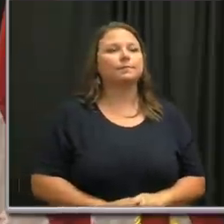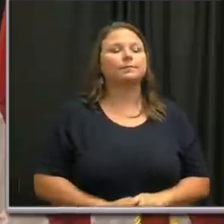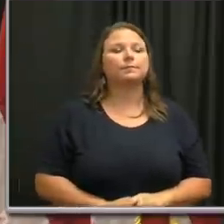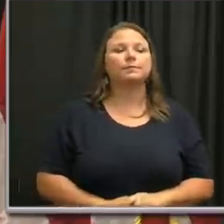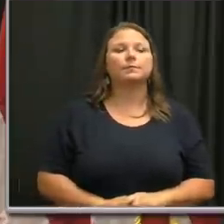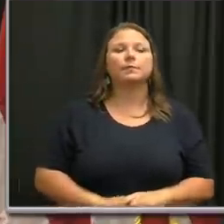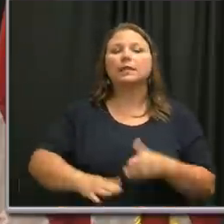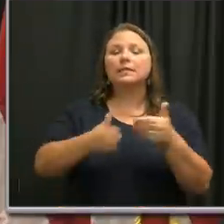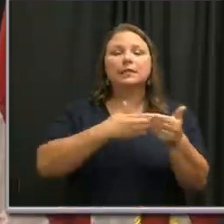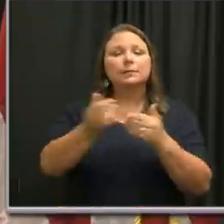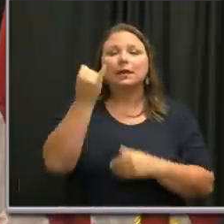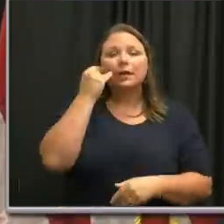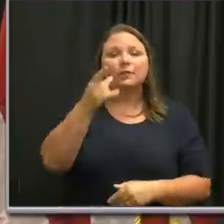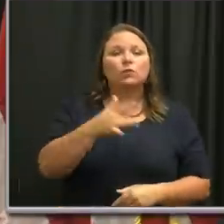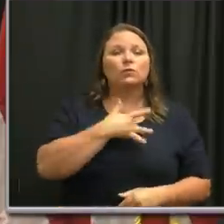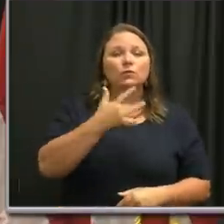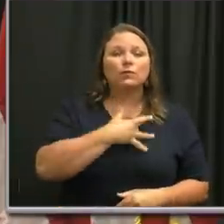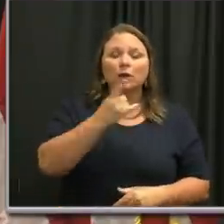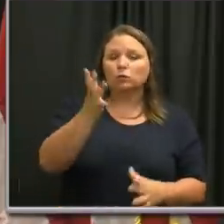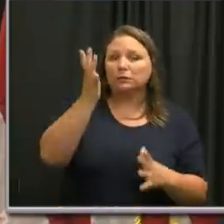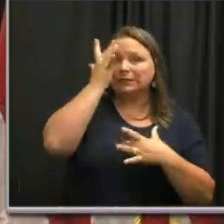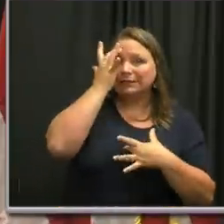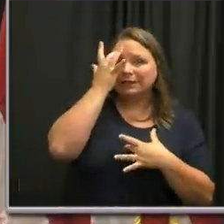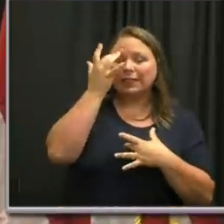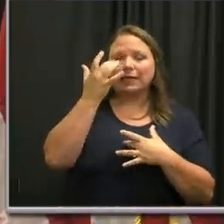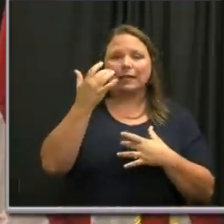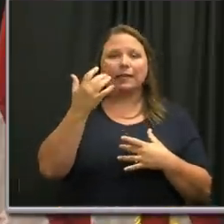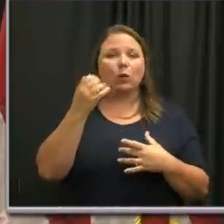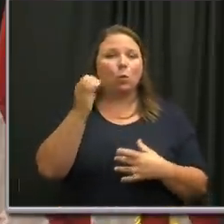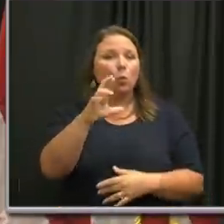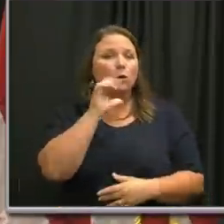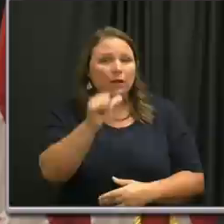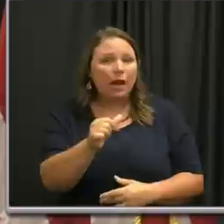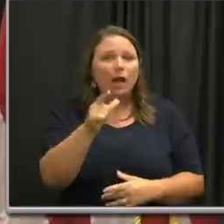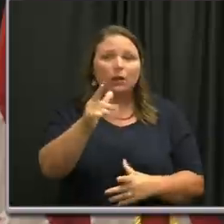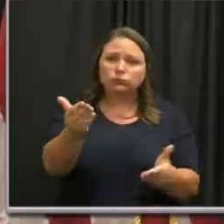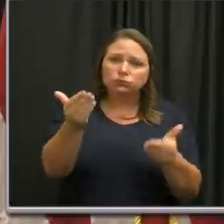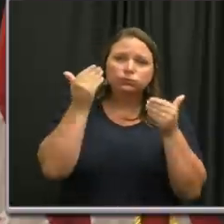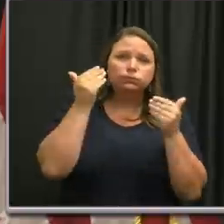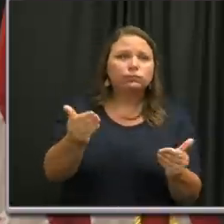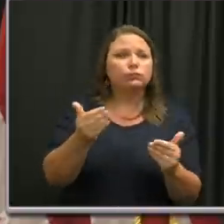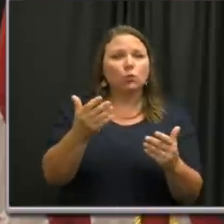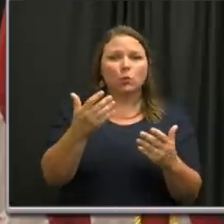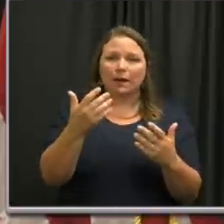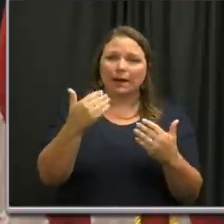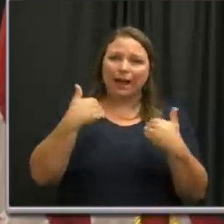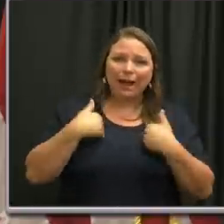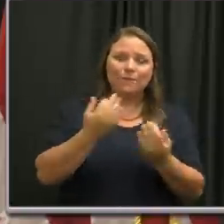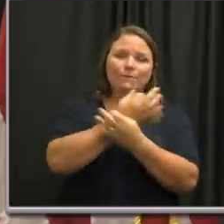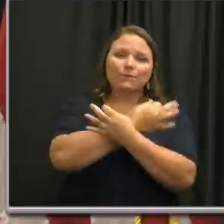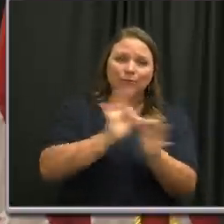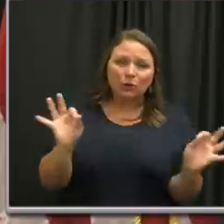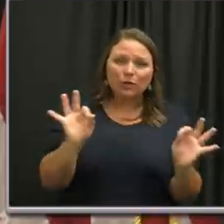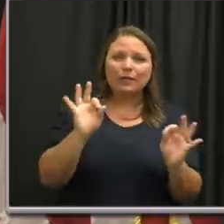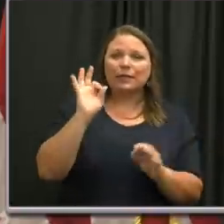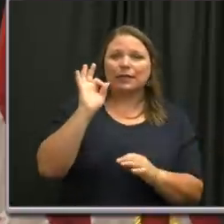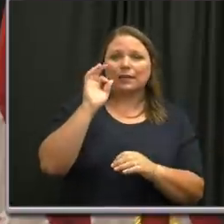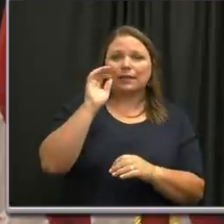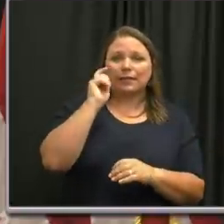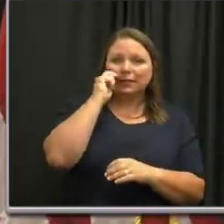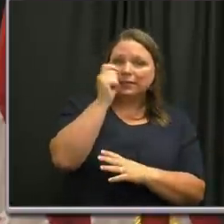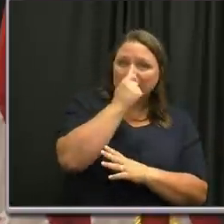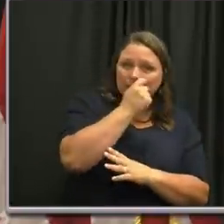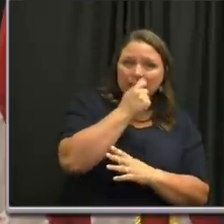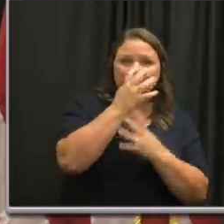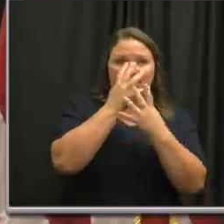not you think you may have symptoms of COVID-19, do not hesitate to receive a free COVID-19 assessment